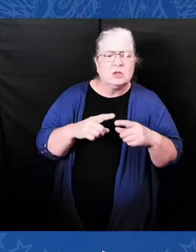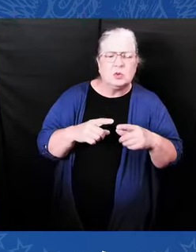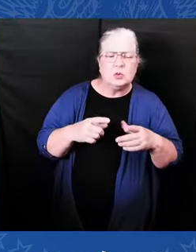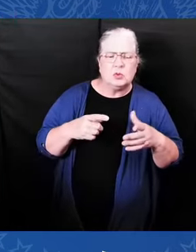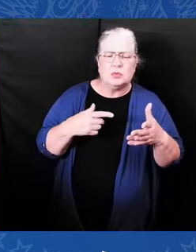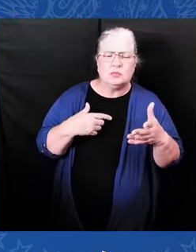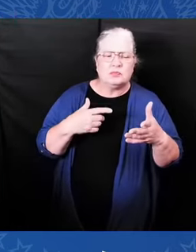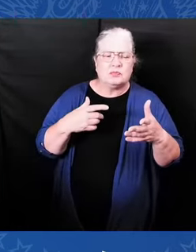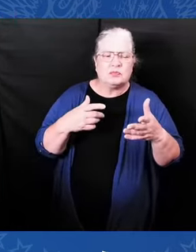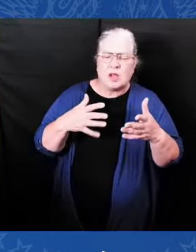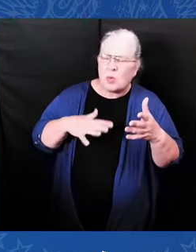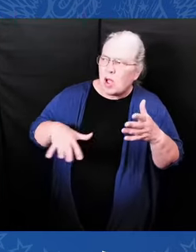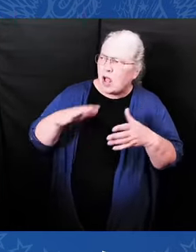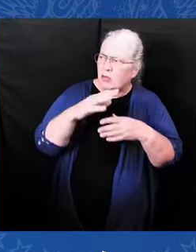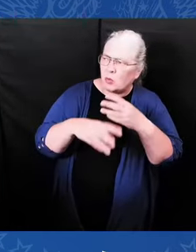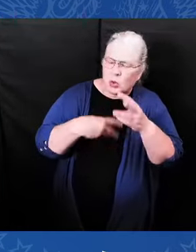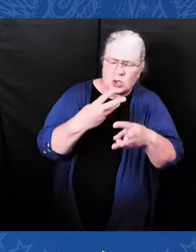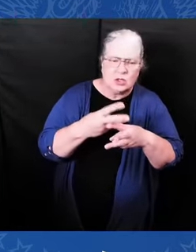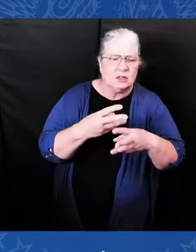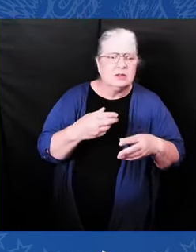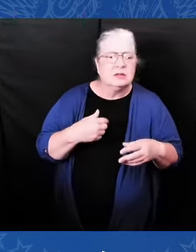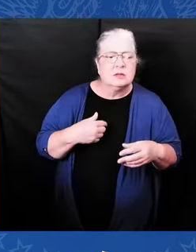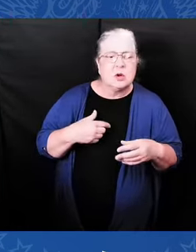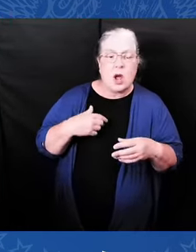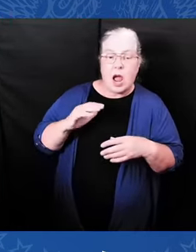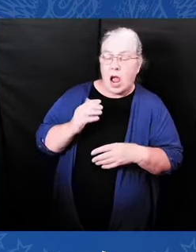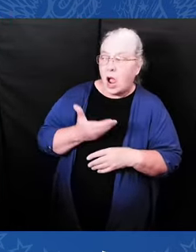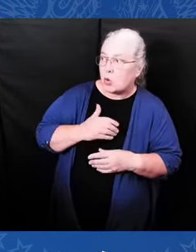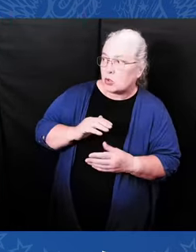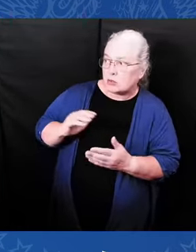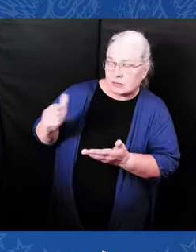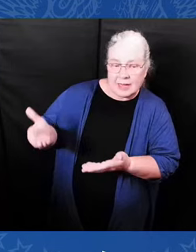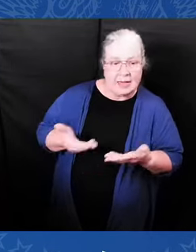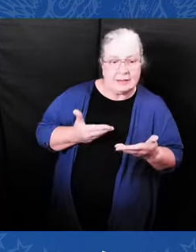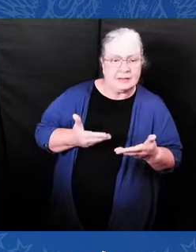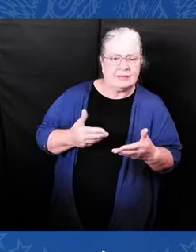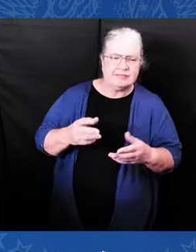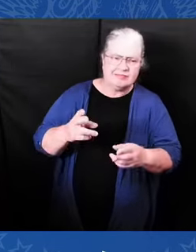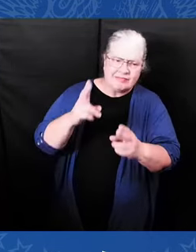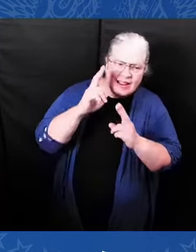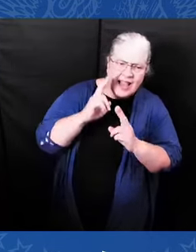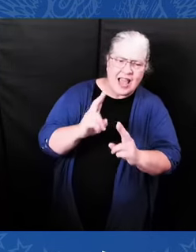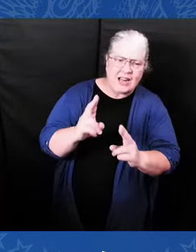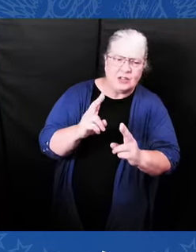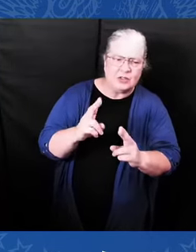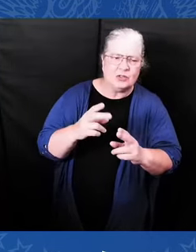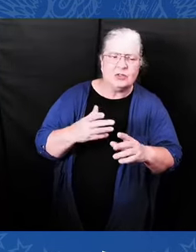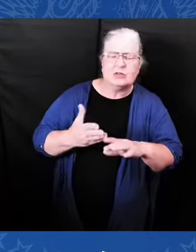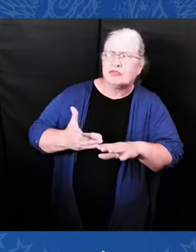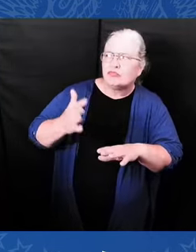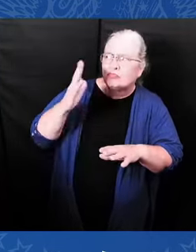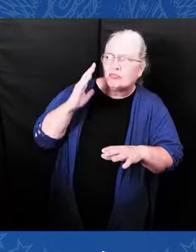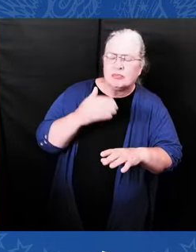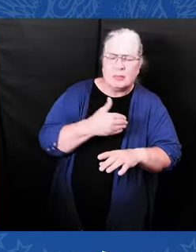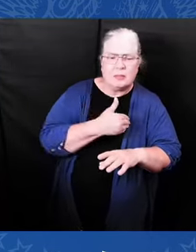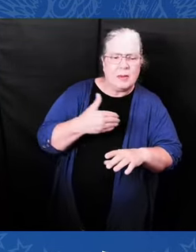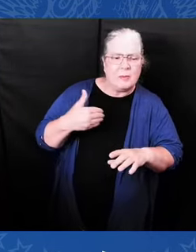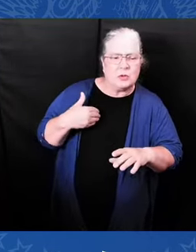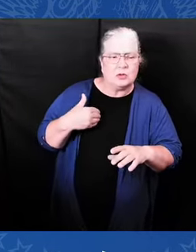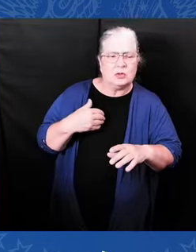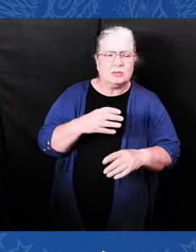a former member of the Congressional Black Caucus and now the Vice President of the United States,